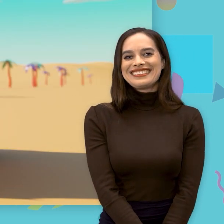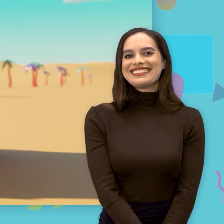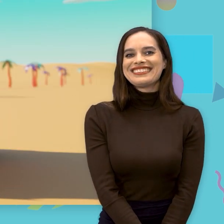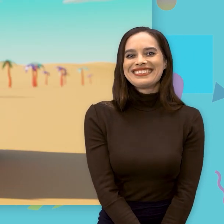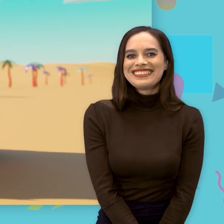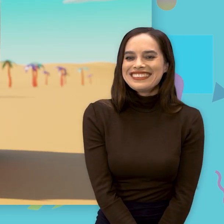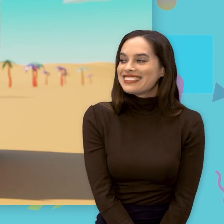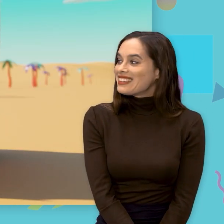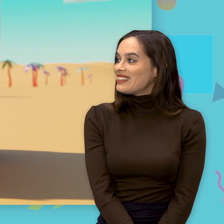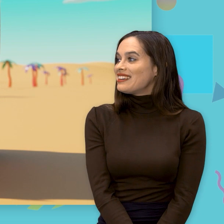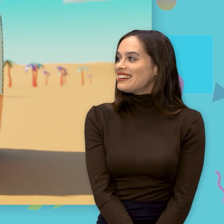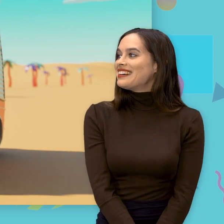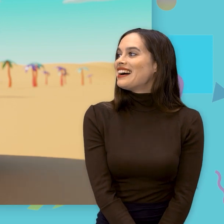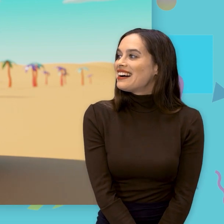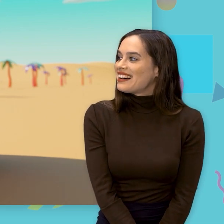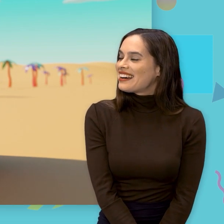Fuck!